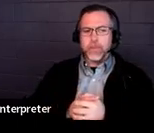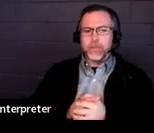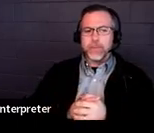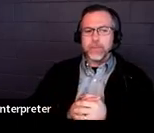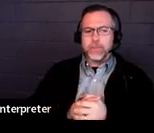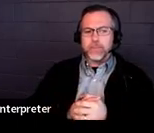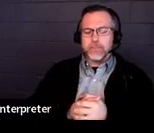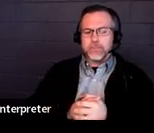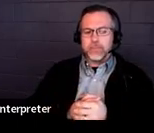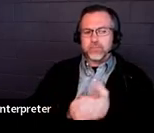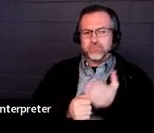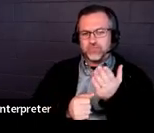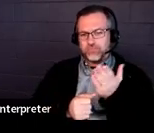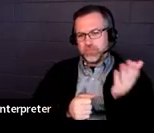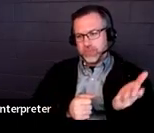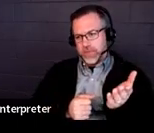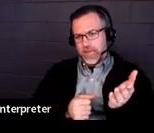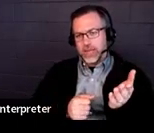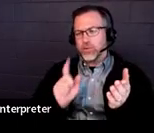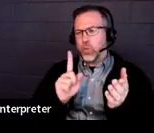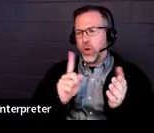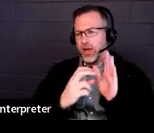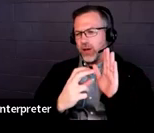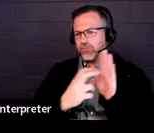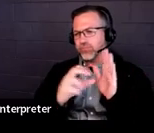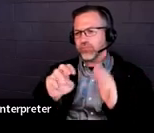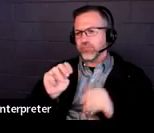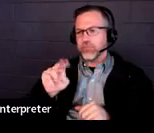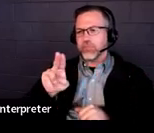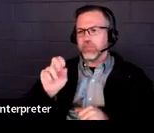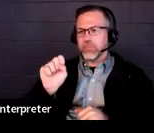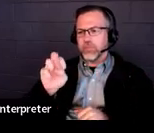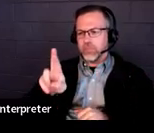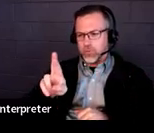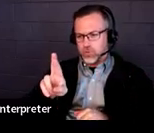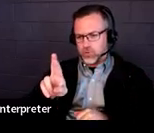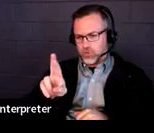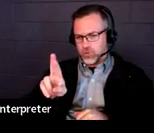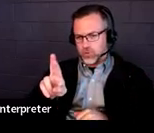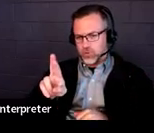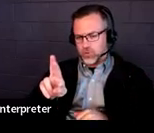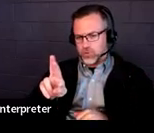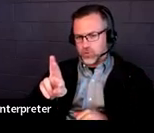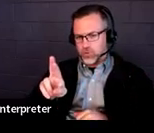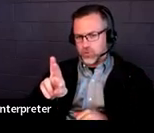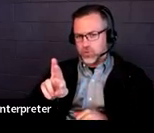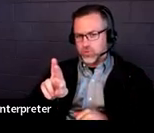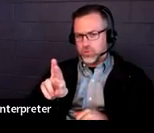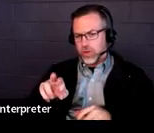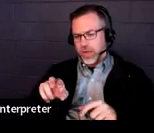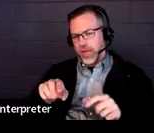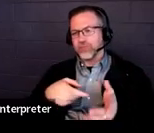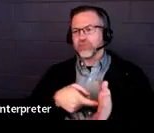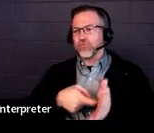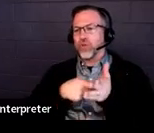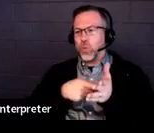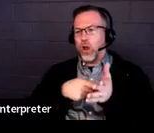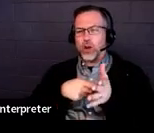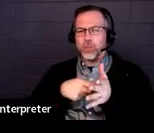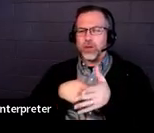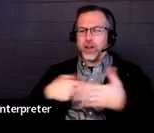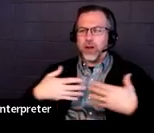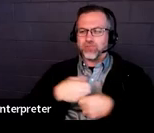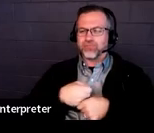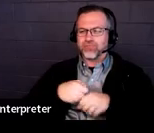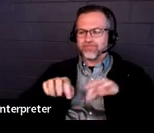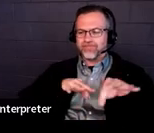is the citation to MUSER and a snapshot of the requirements of that summary of performance. So it